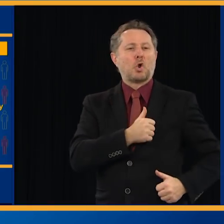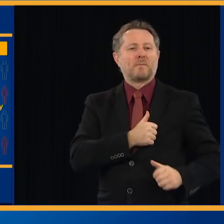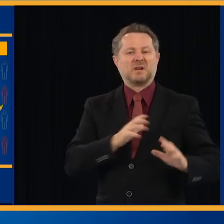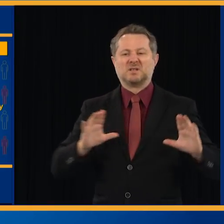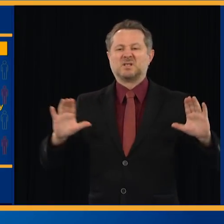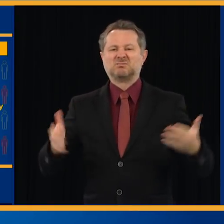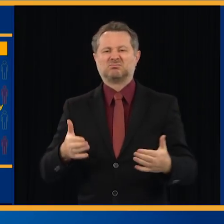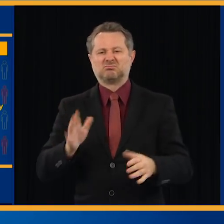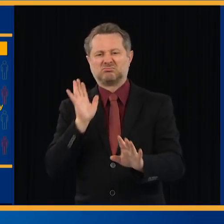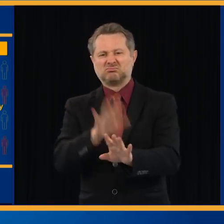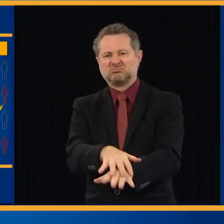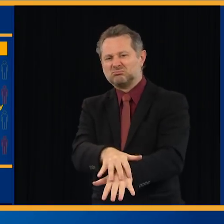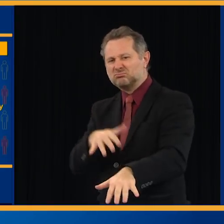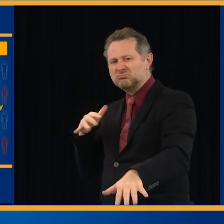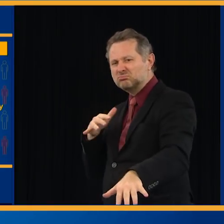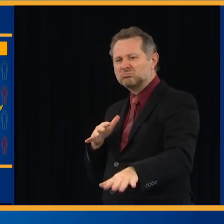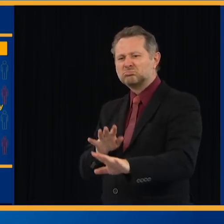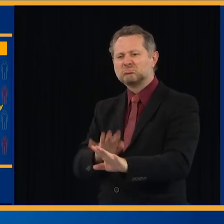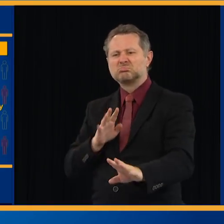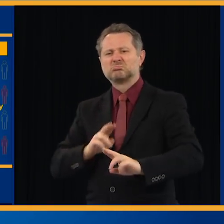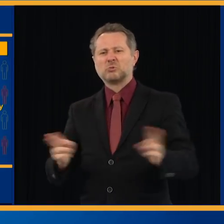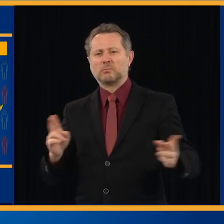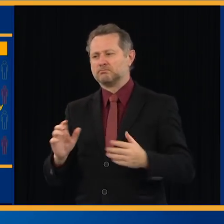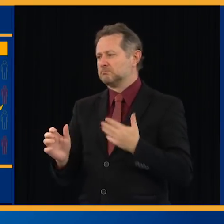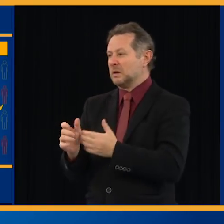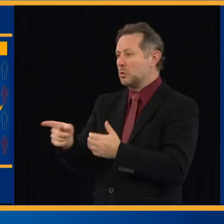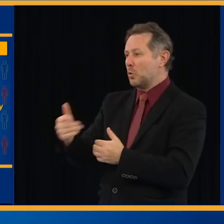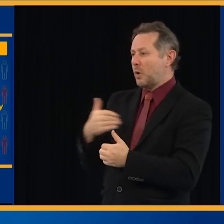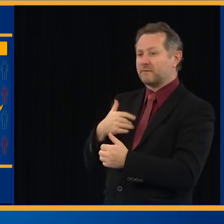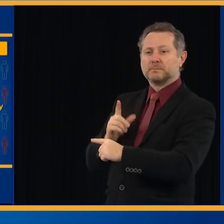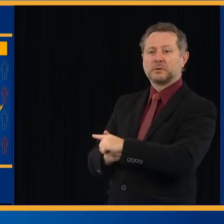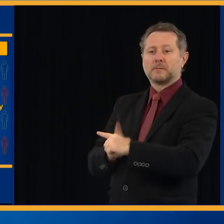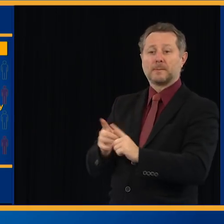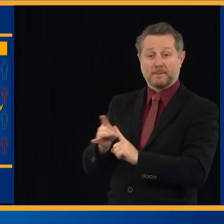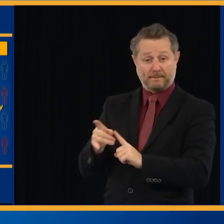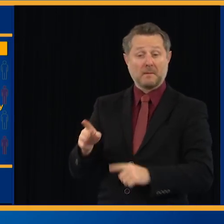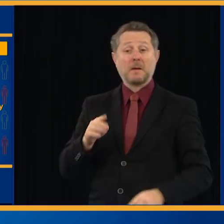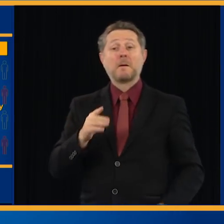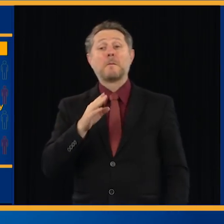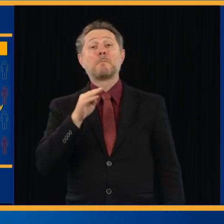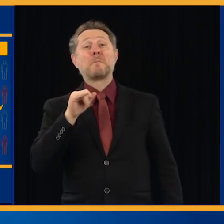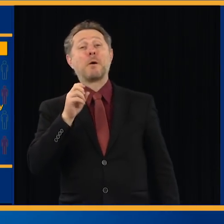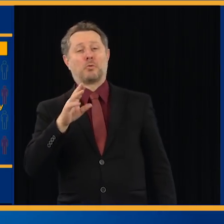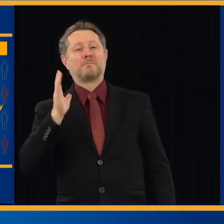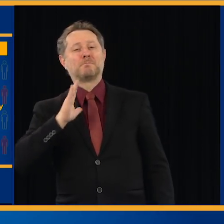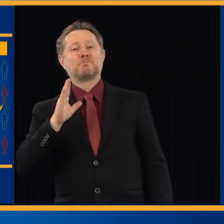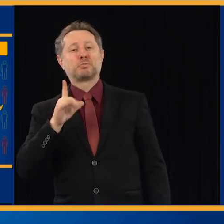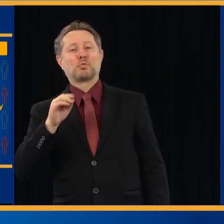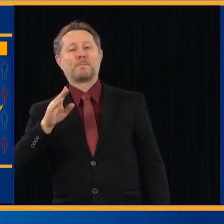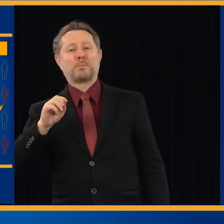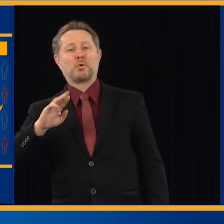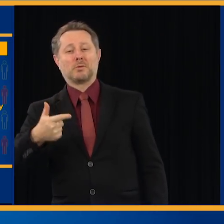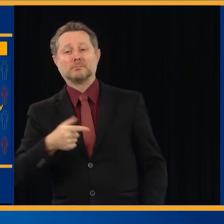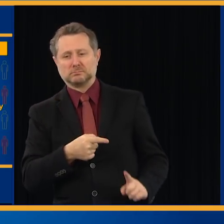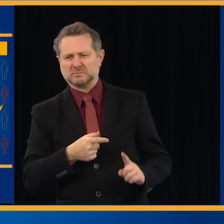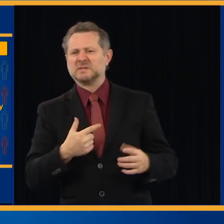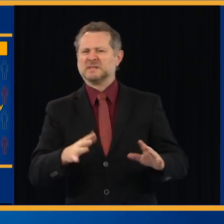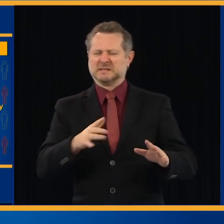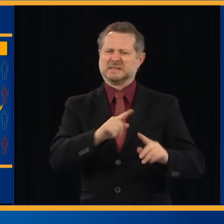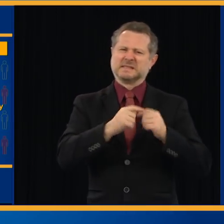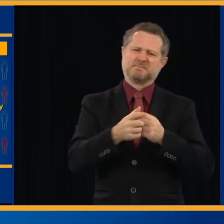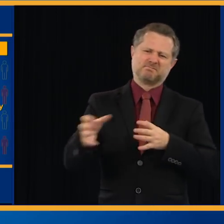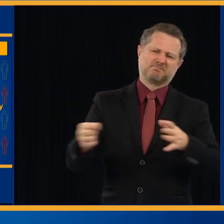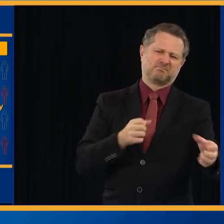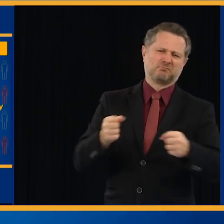And Mayor Bloomberg has put together a great team who's going to work on this. has great talent in his Bloomberg philanthropy,